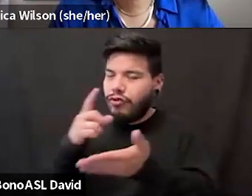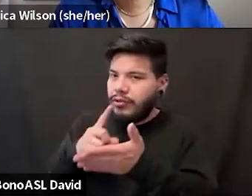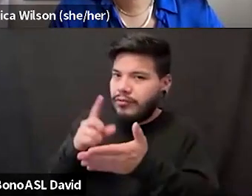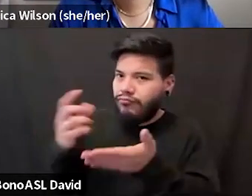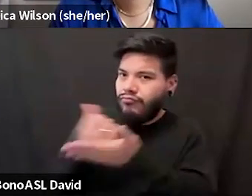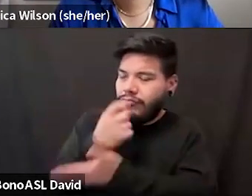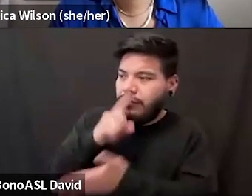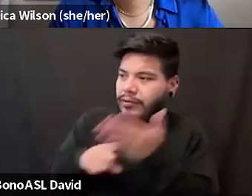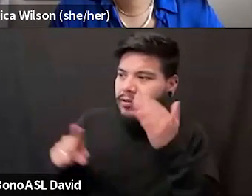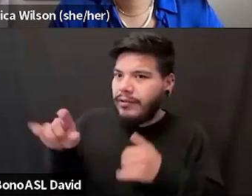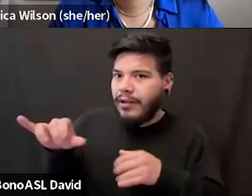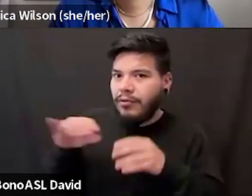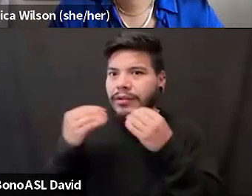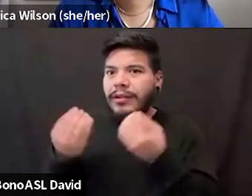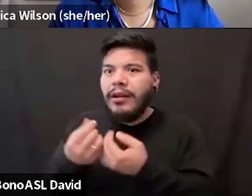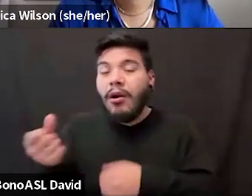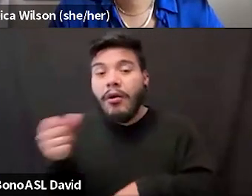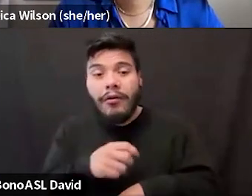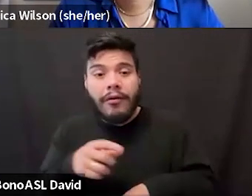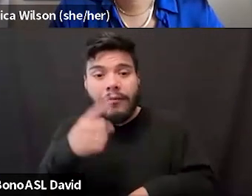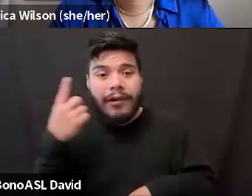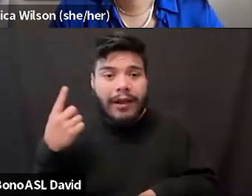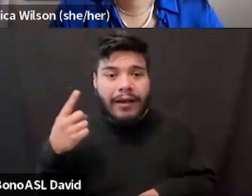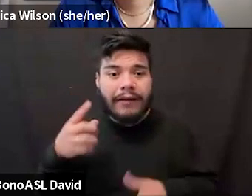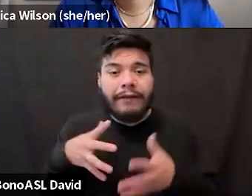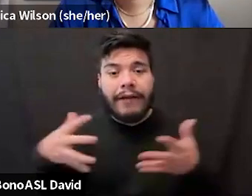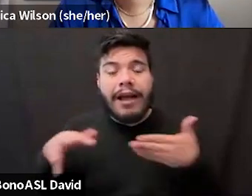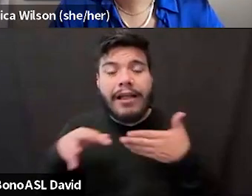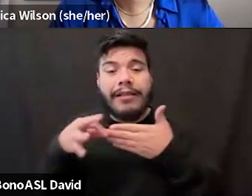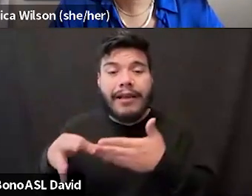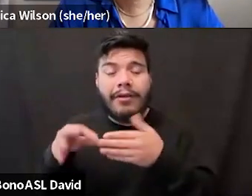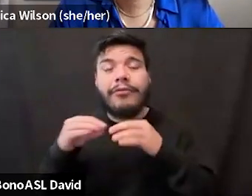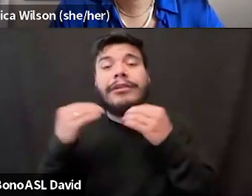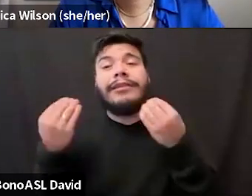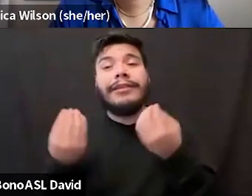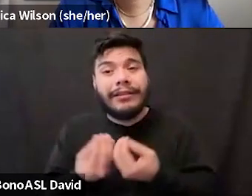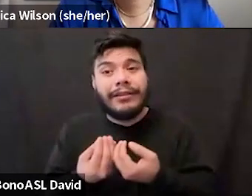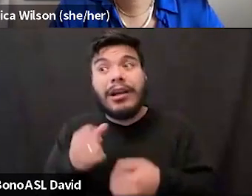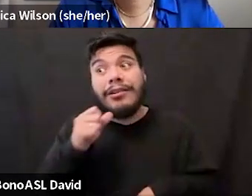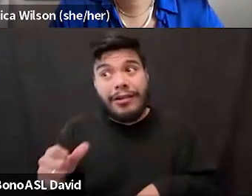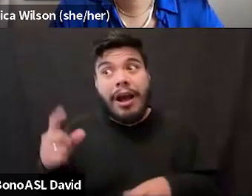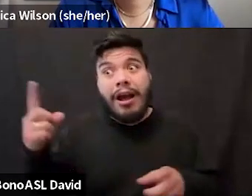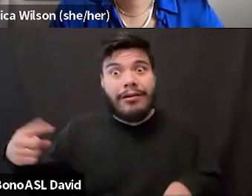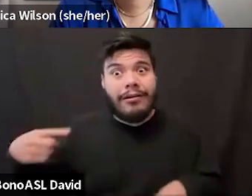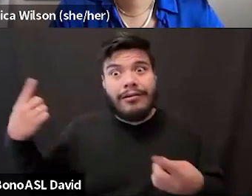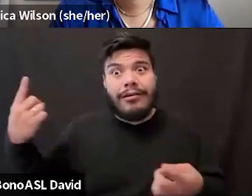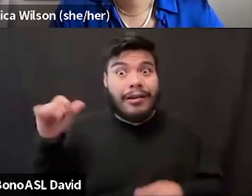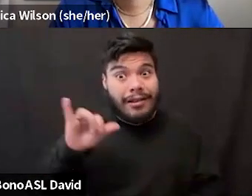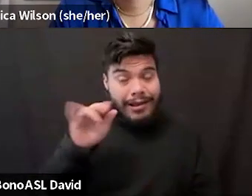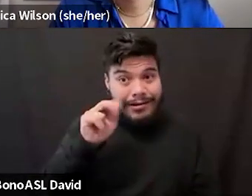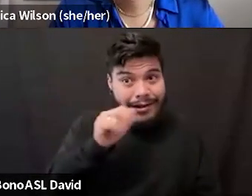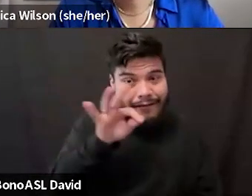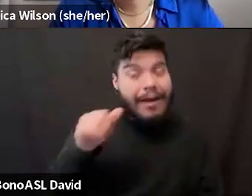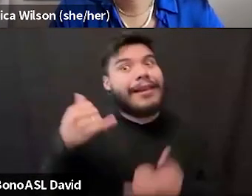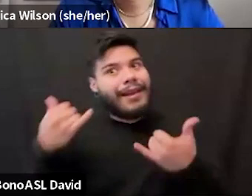more about this other fat black led organization now, not, not historically like NAFA, not historically, but now,